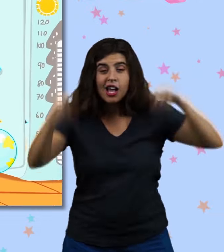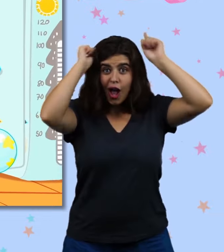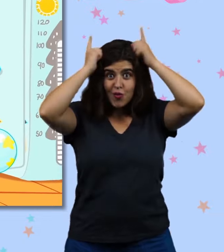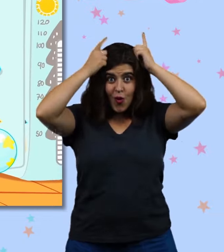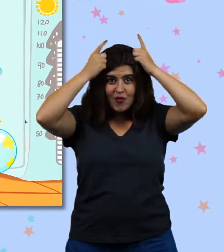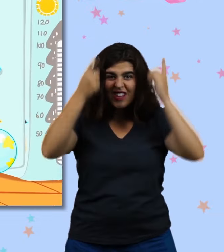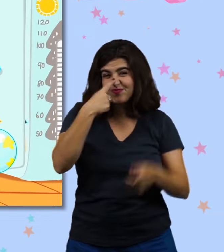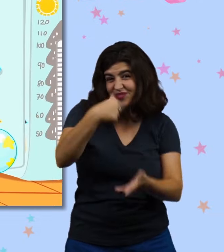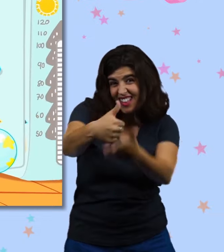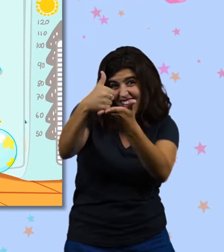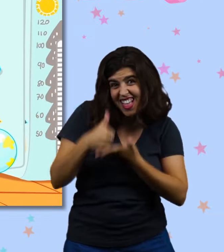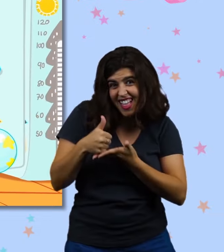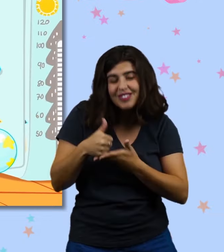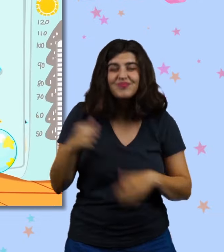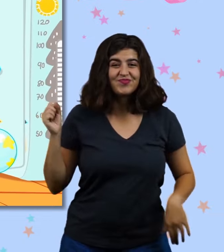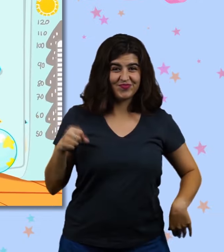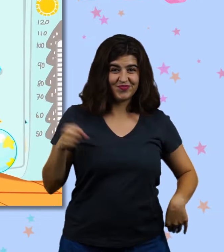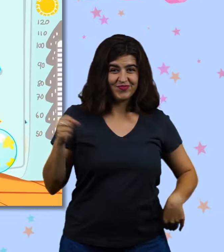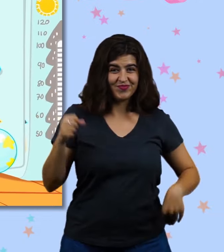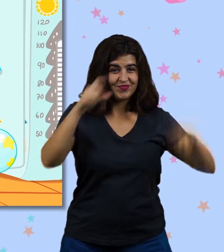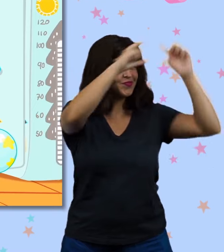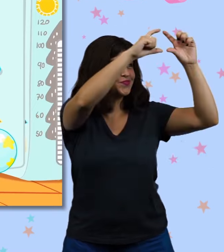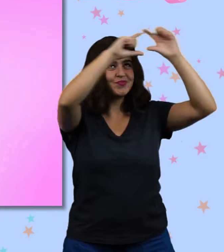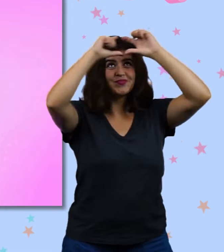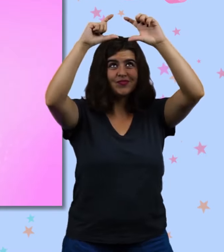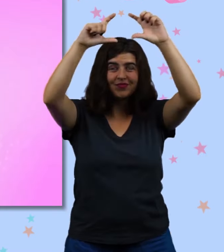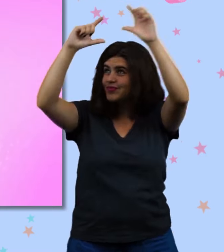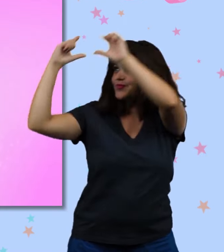Groovy, will you help us? Groovy, Groovy.